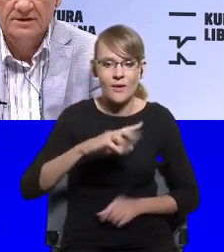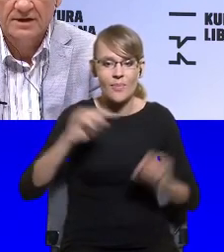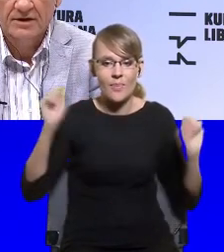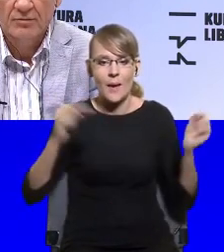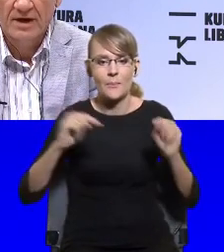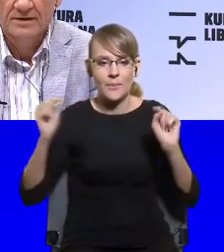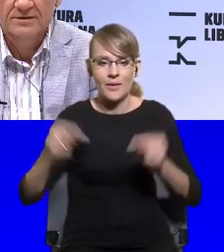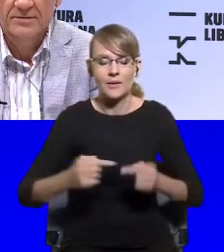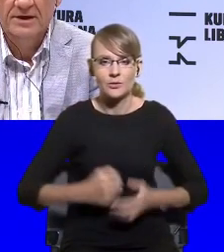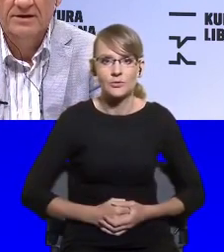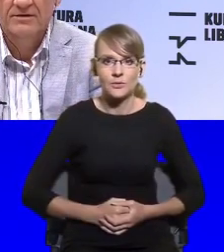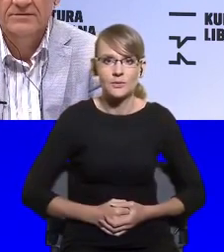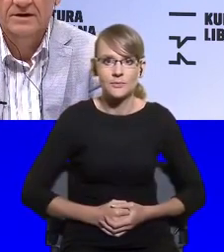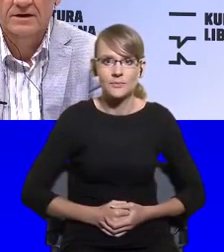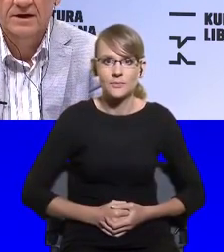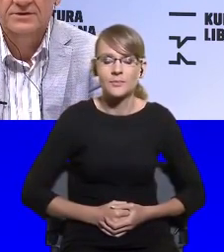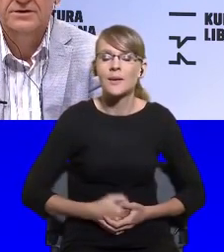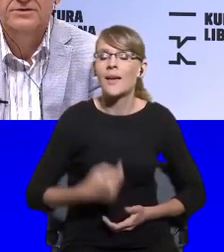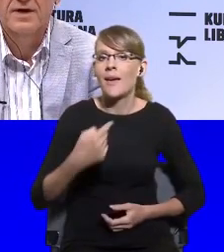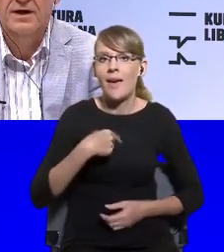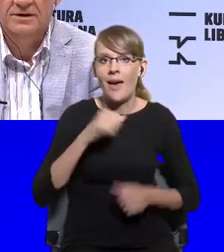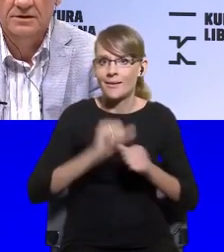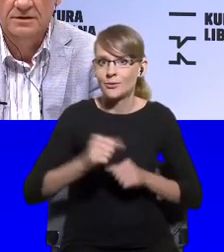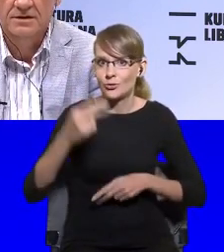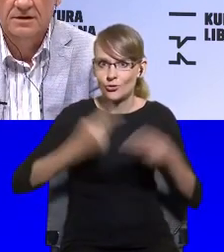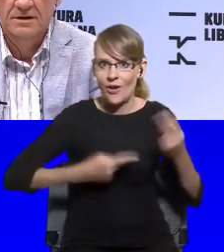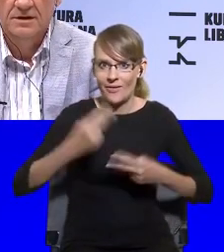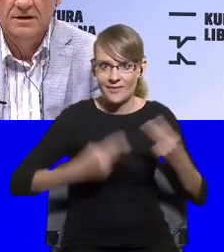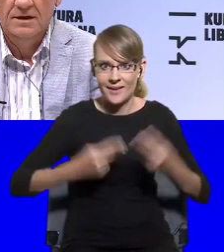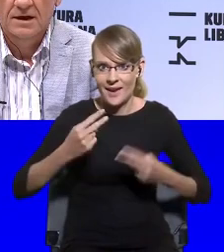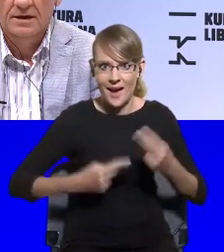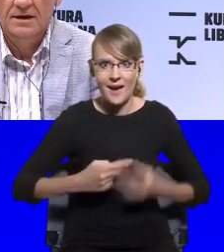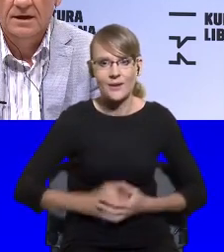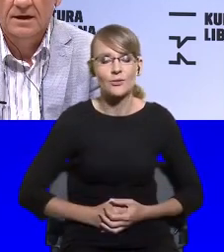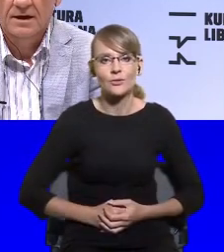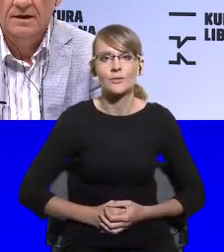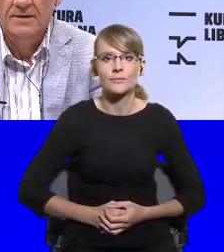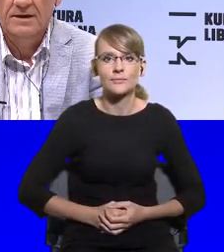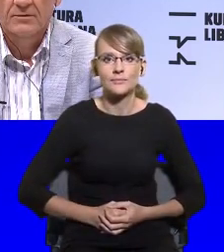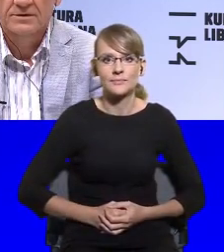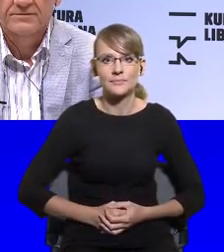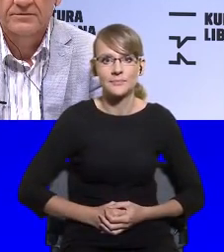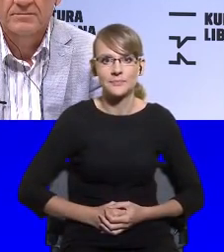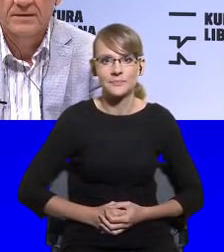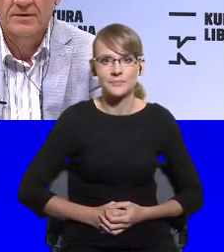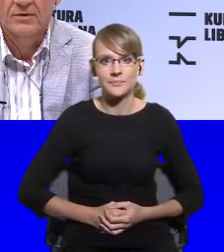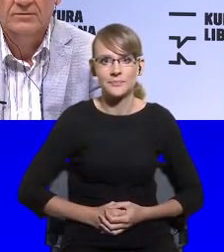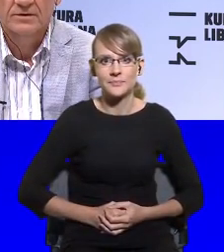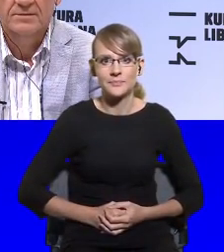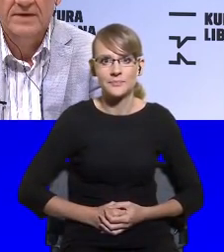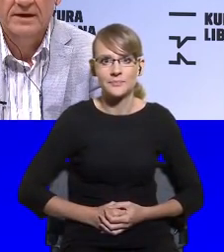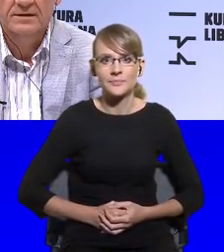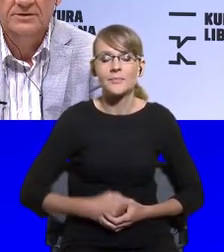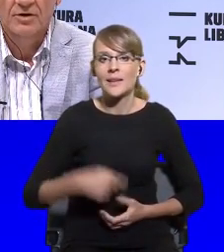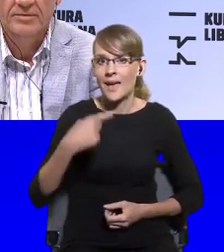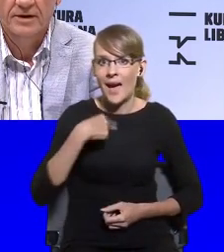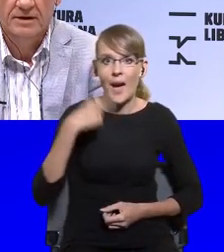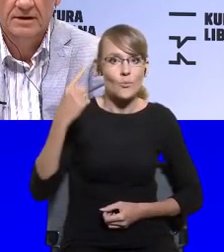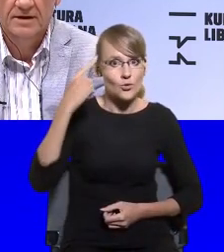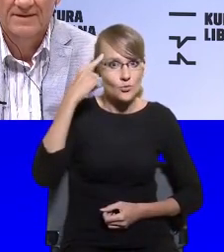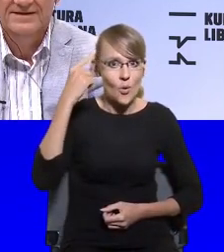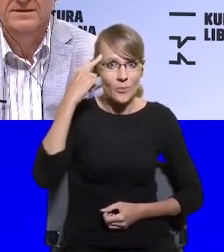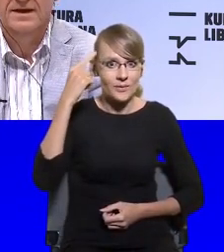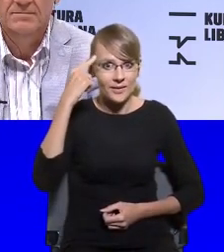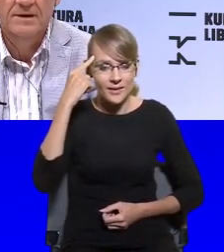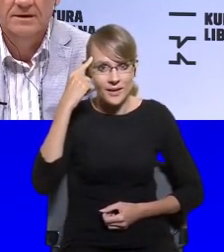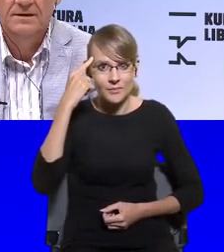journalist, go back to the beginning of the year, actually to March. And I wonder if you remember what was the main topic